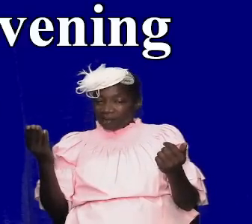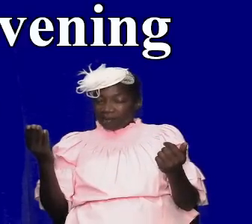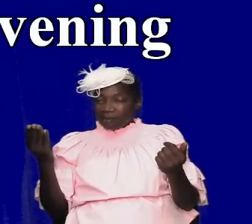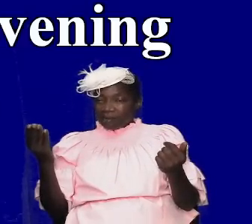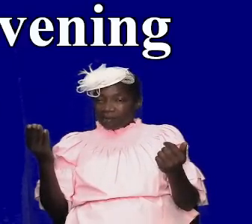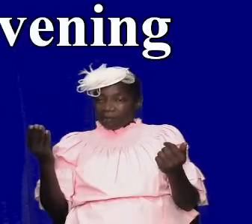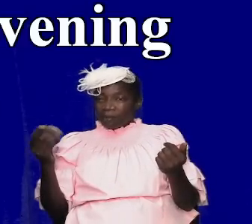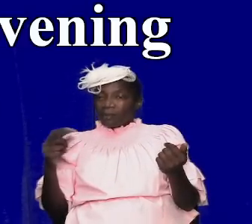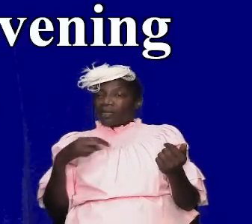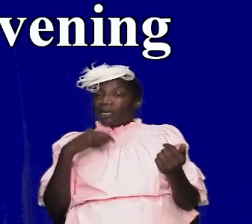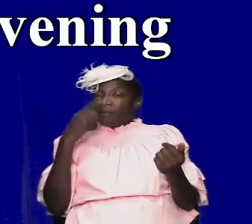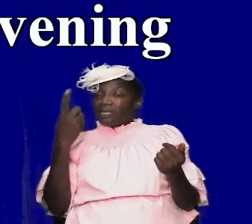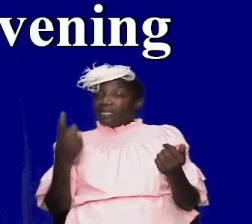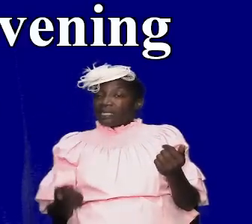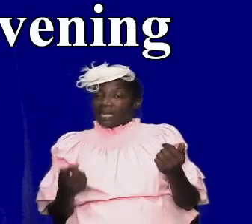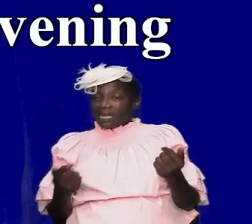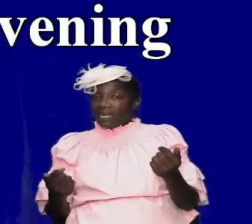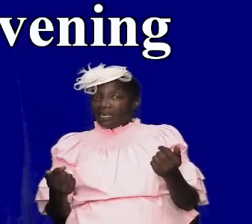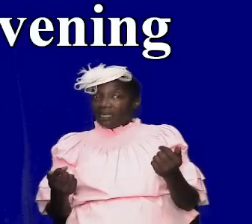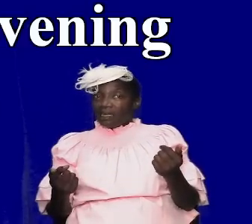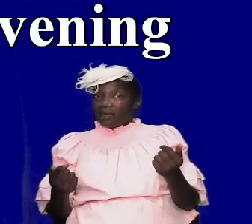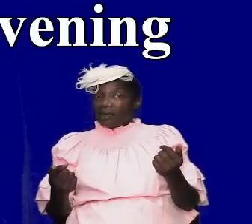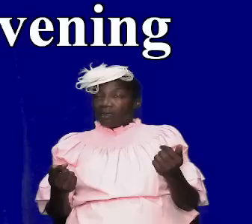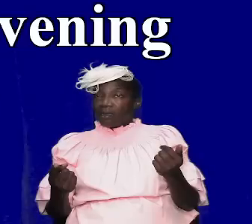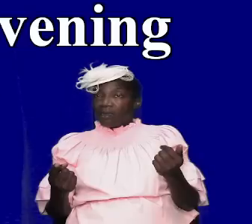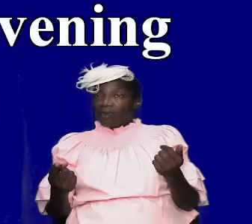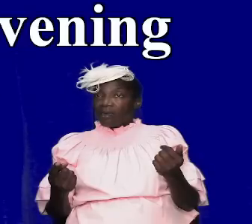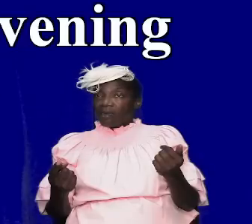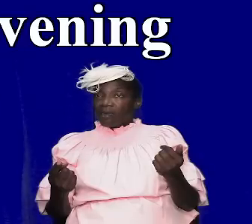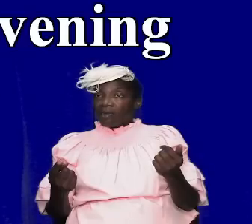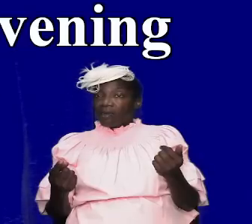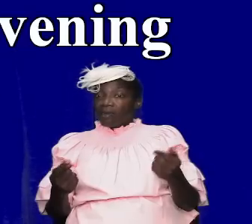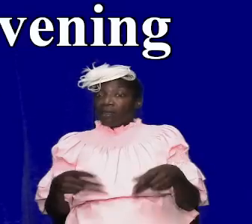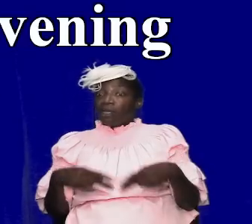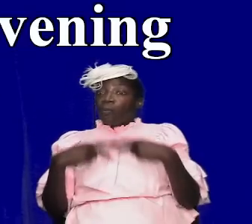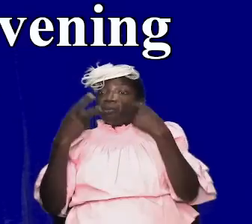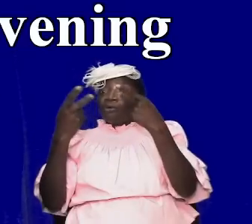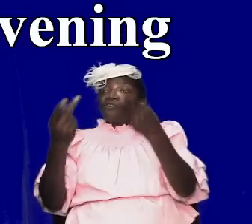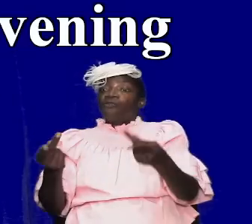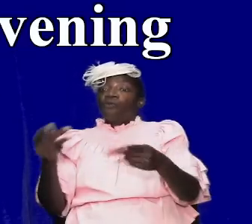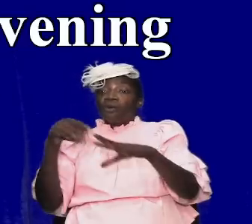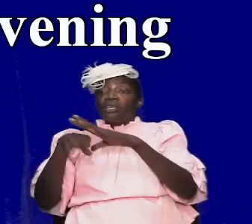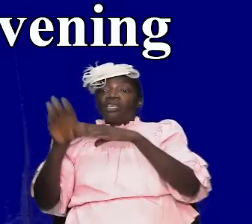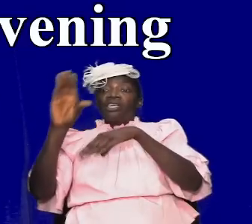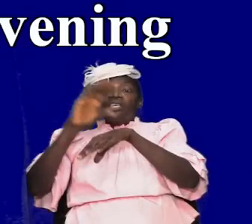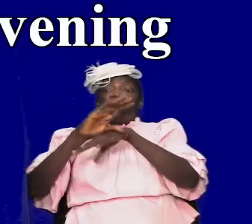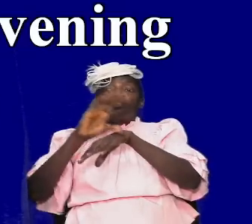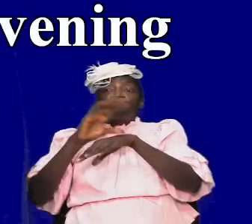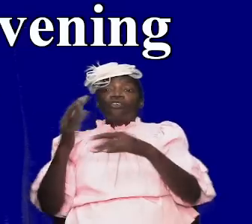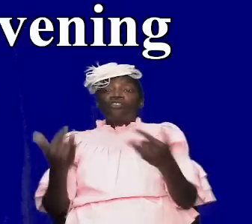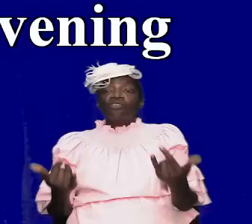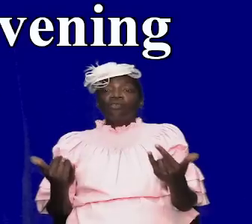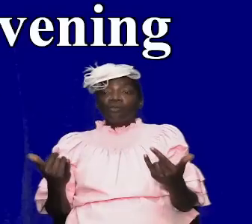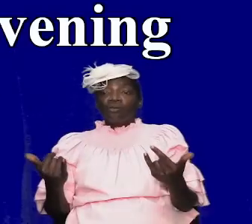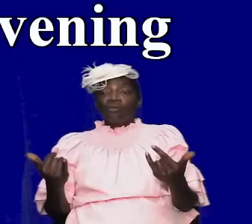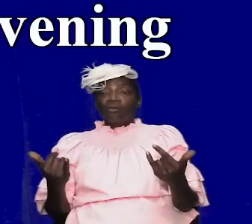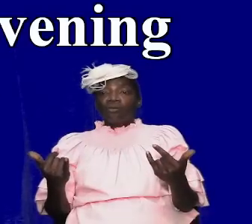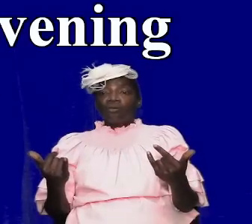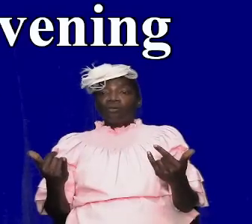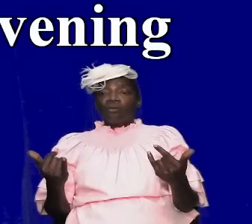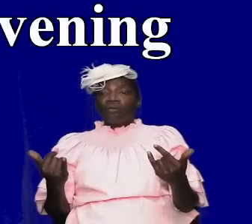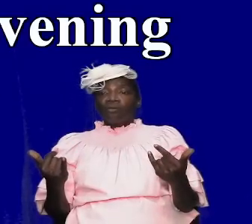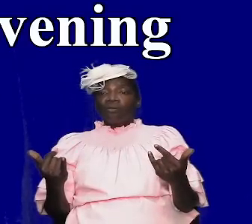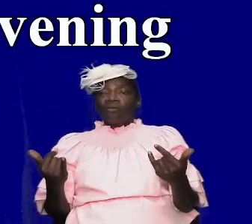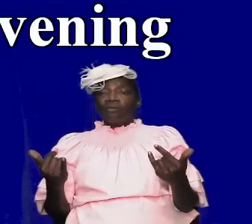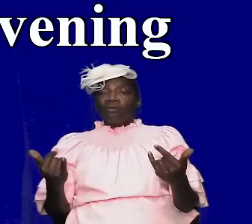that are being said when we hear some things that are being put forth in the church today and i'm not just talking about the church because